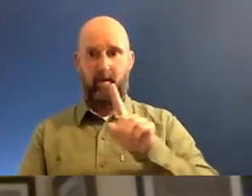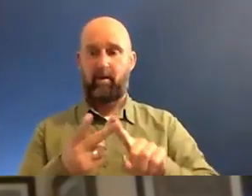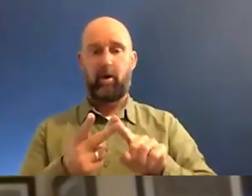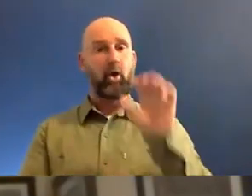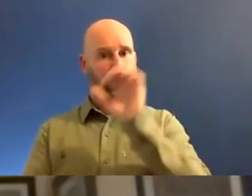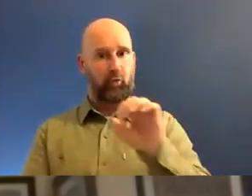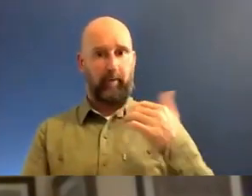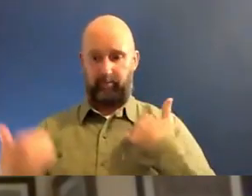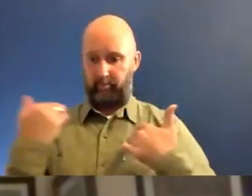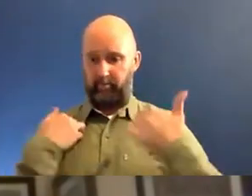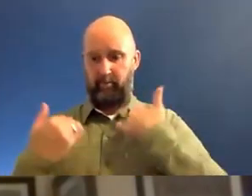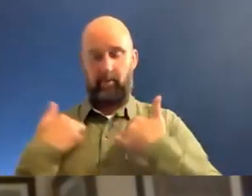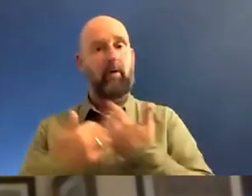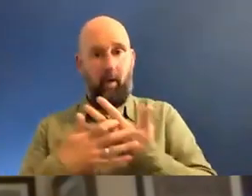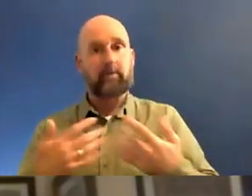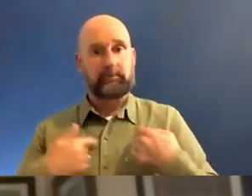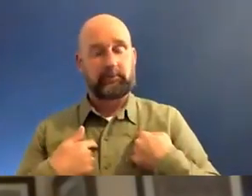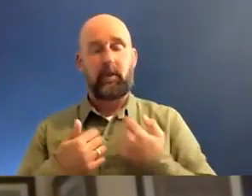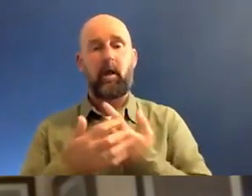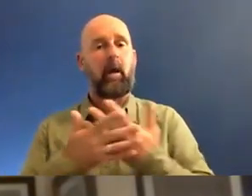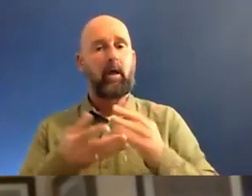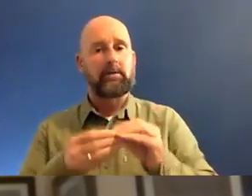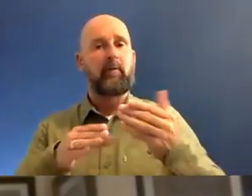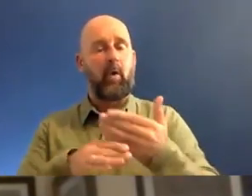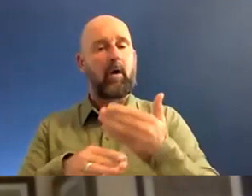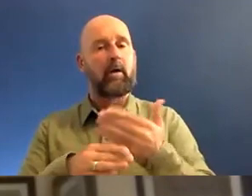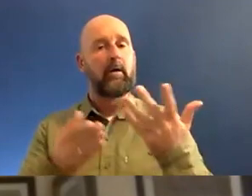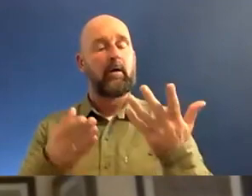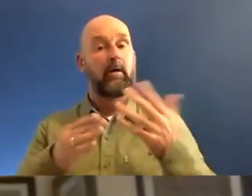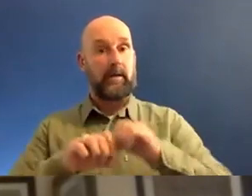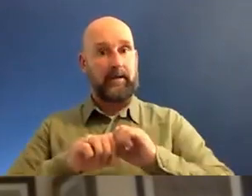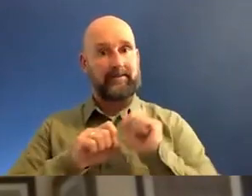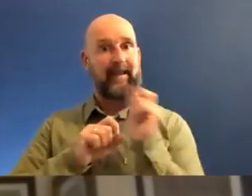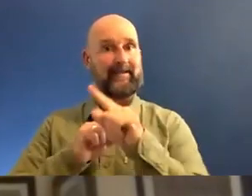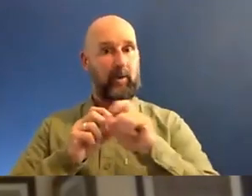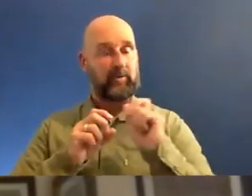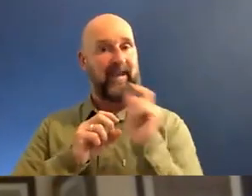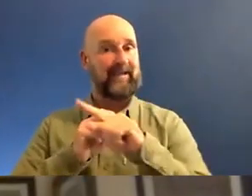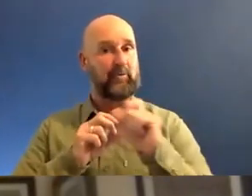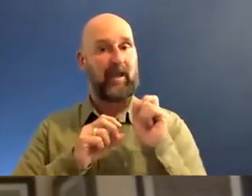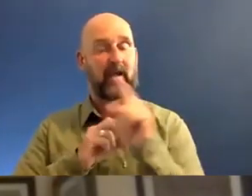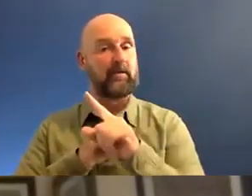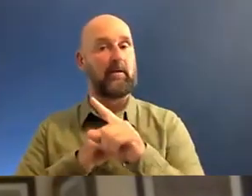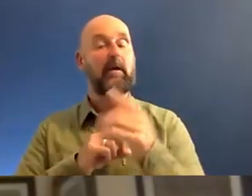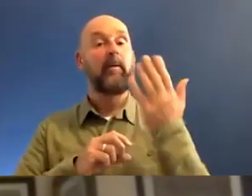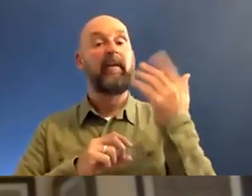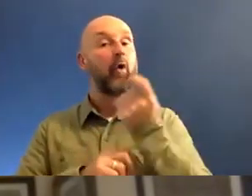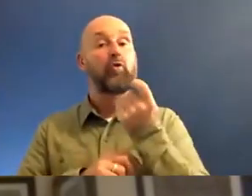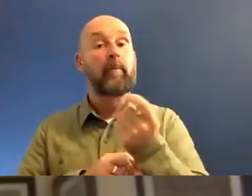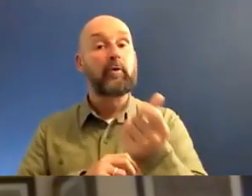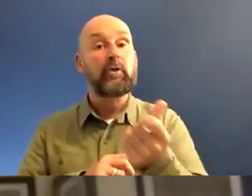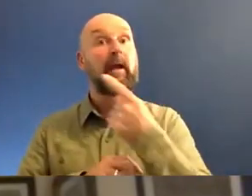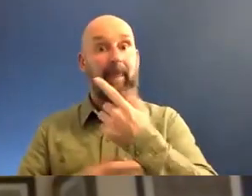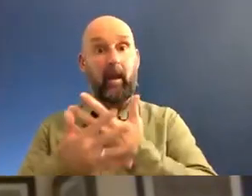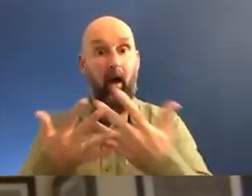you know, just did loads of work that got sent out there. And I was just like, I didn't do much very often. But suddenly, I did lots of it. And that